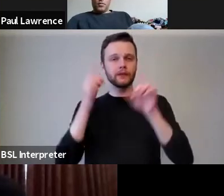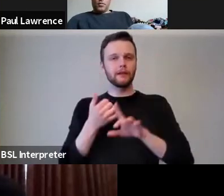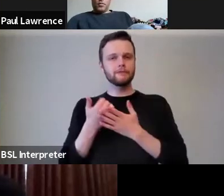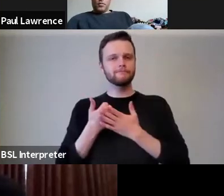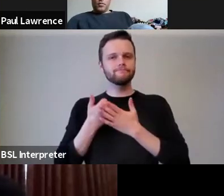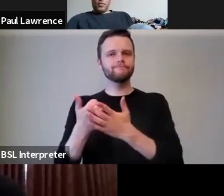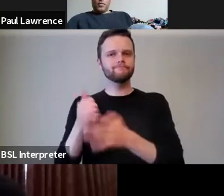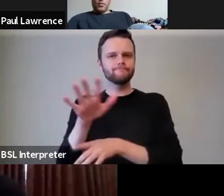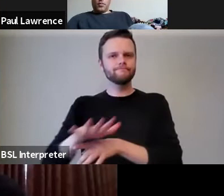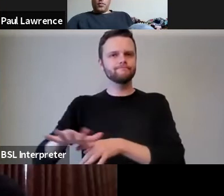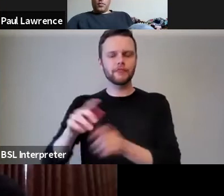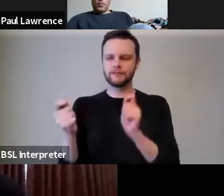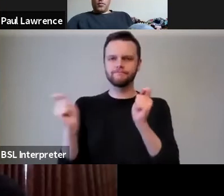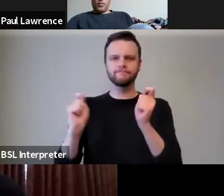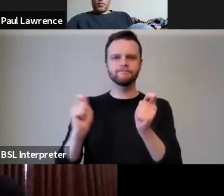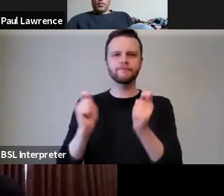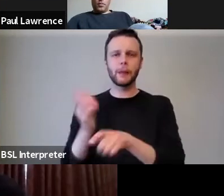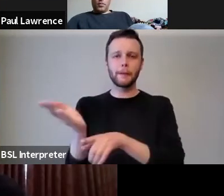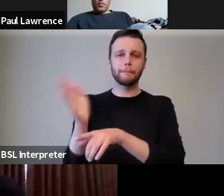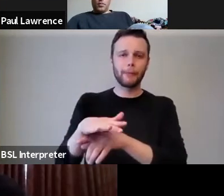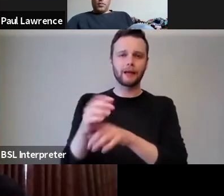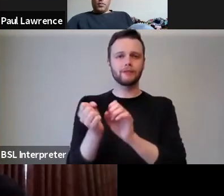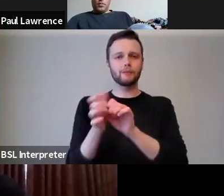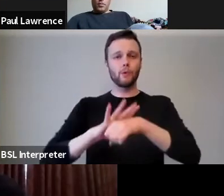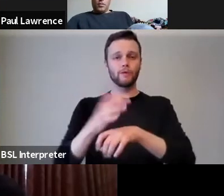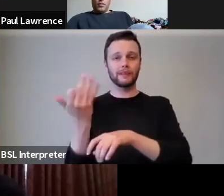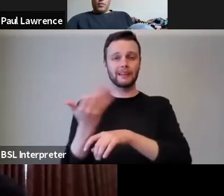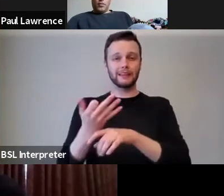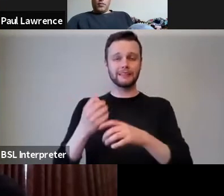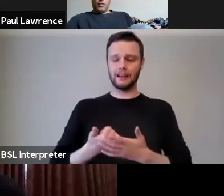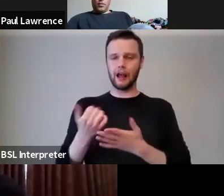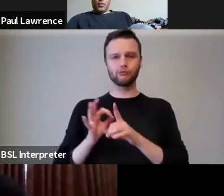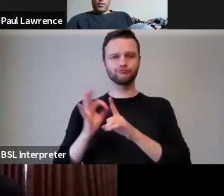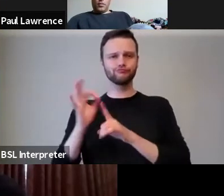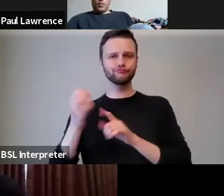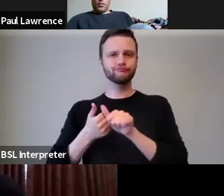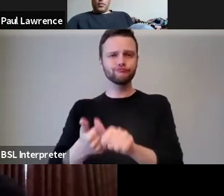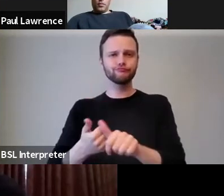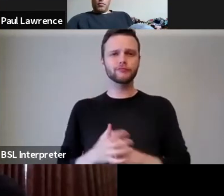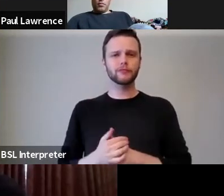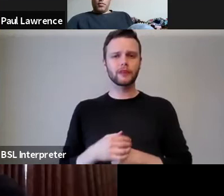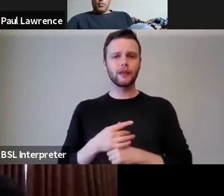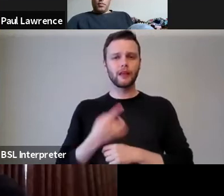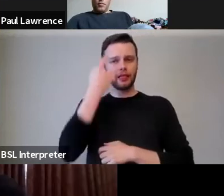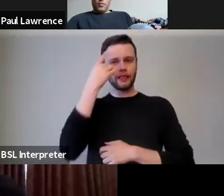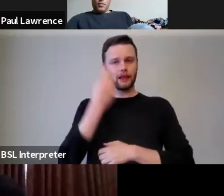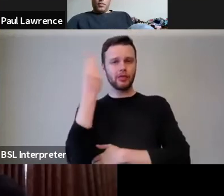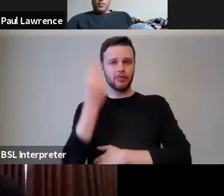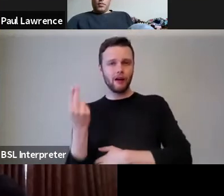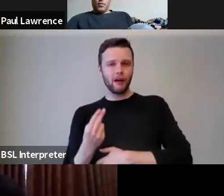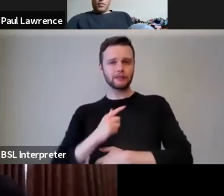adapt and reset civic life post-Covid-19 and particularly how the arts and humanities